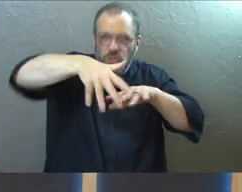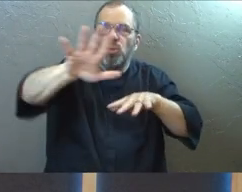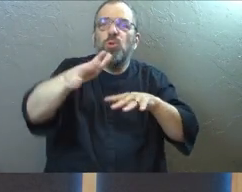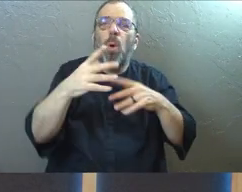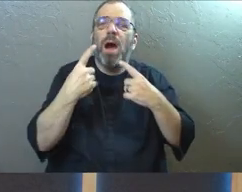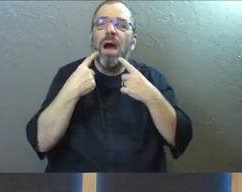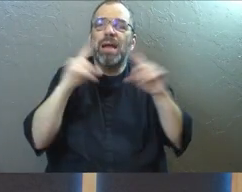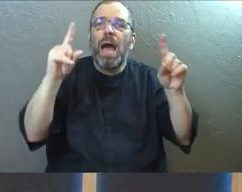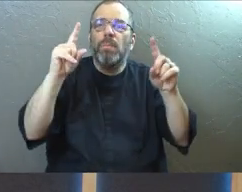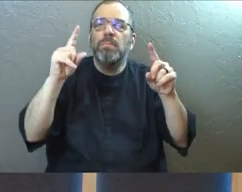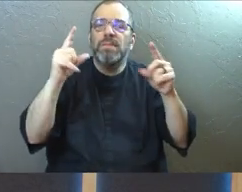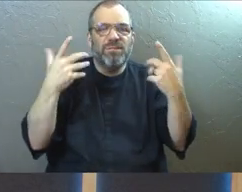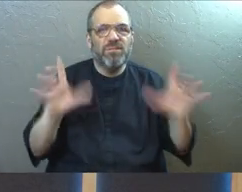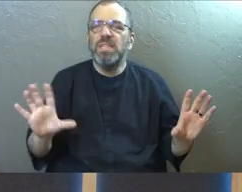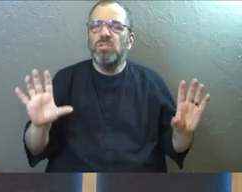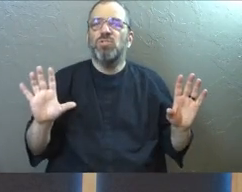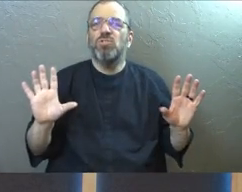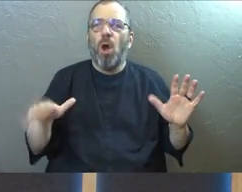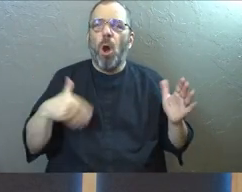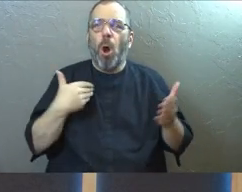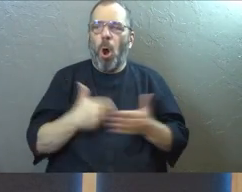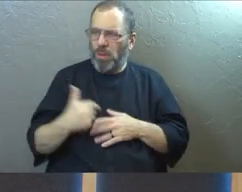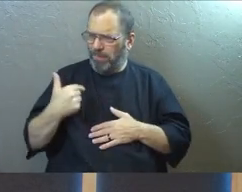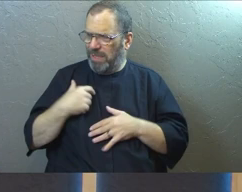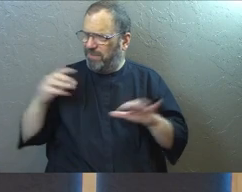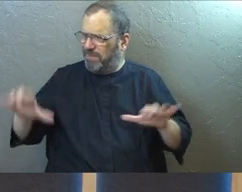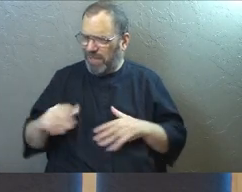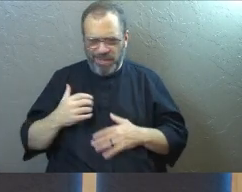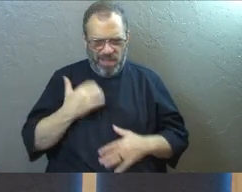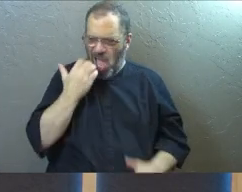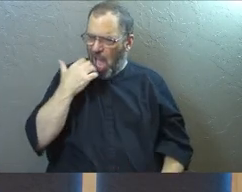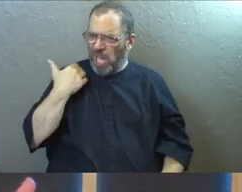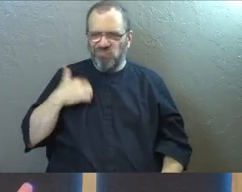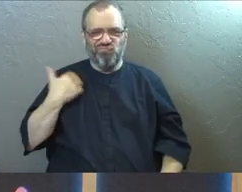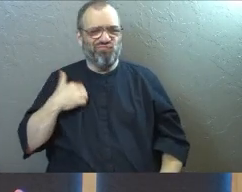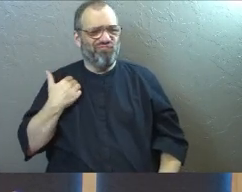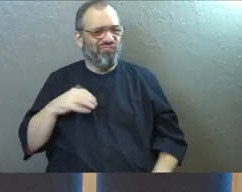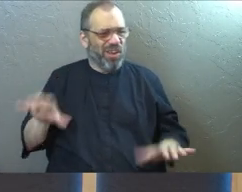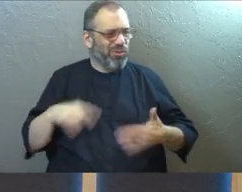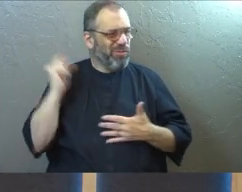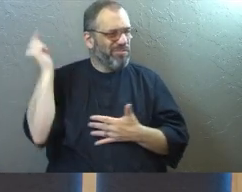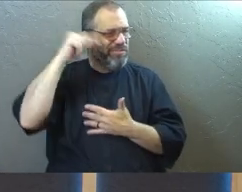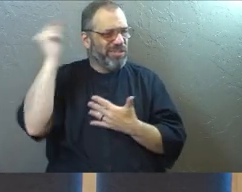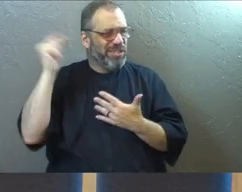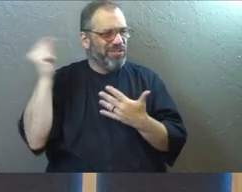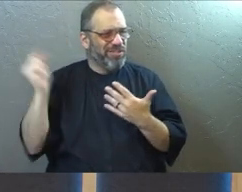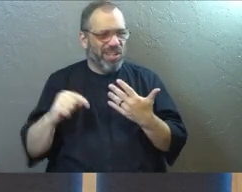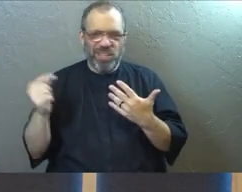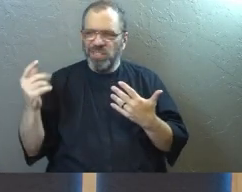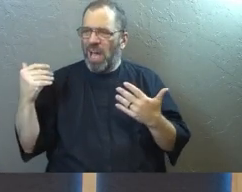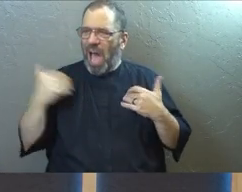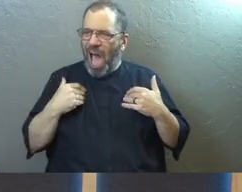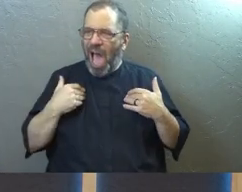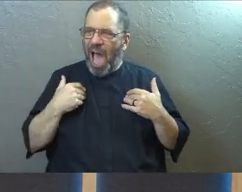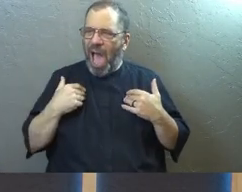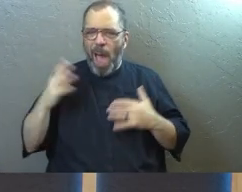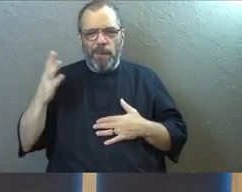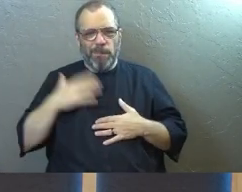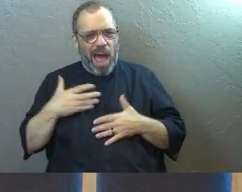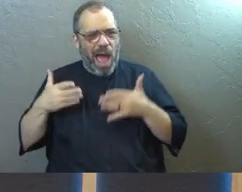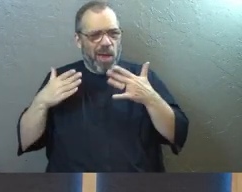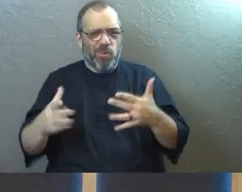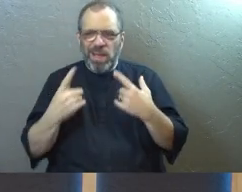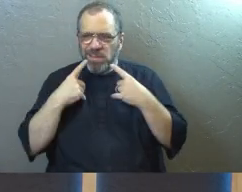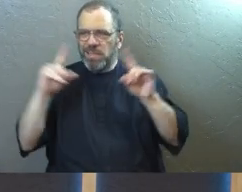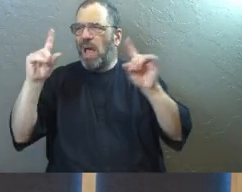accomplishments. This is all the stuff that I've done. And so that's why I can do this. My roots grow down into the ways that